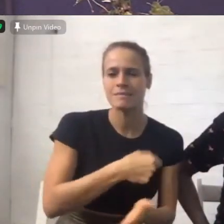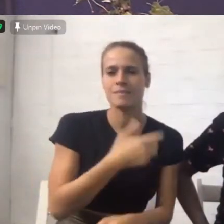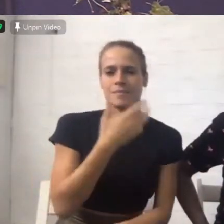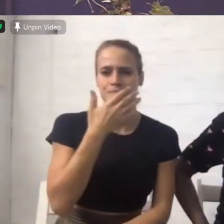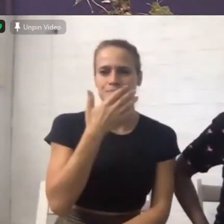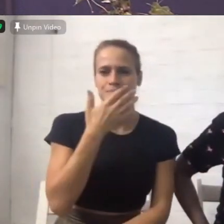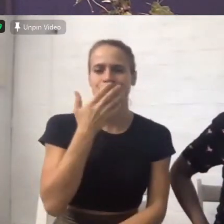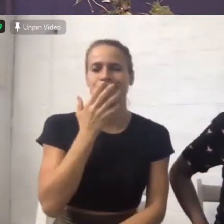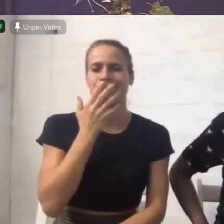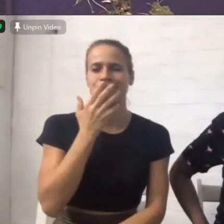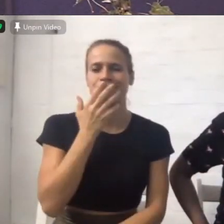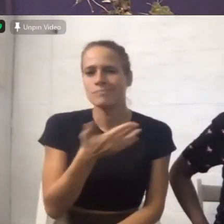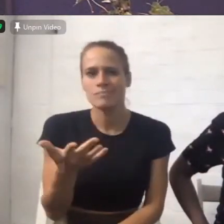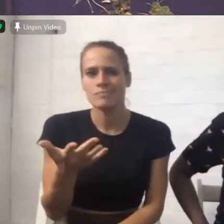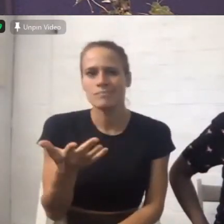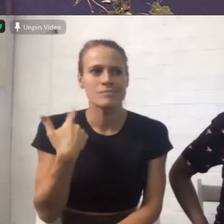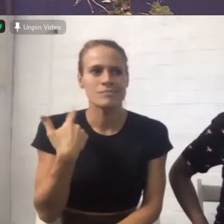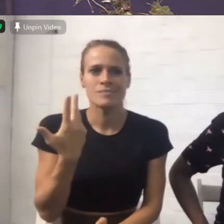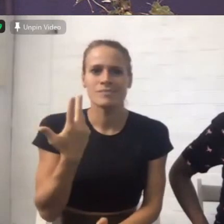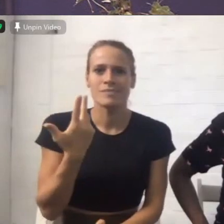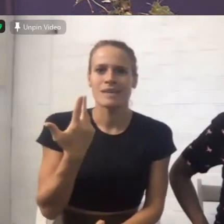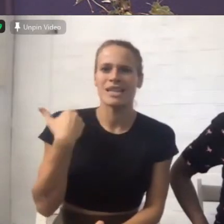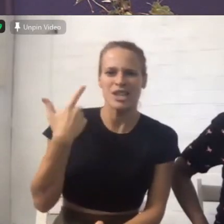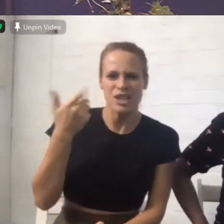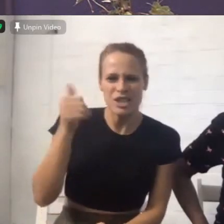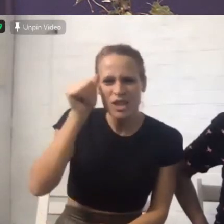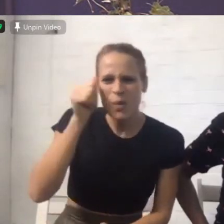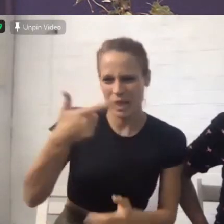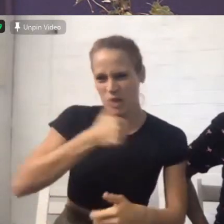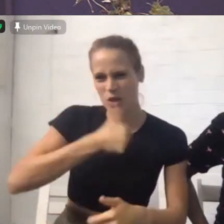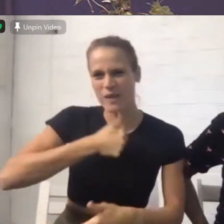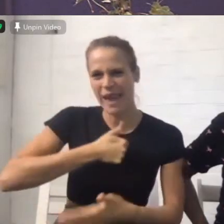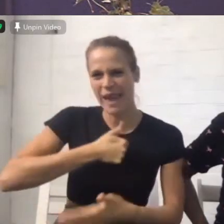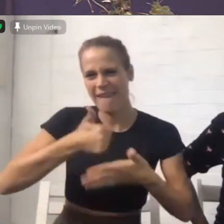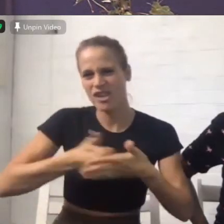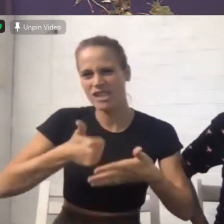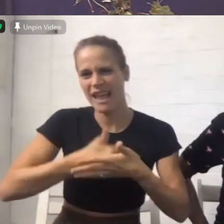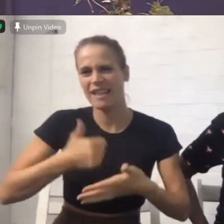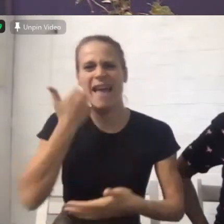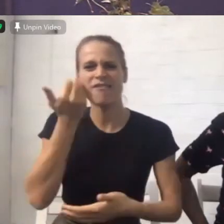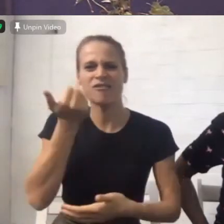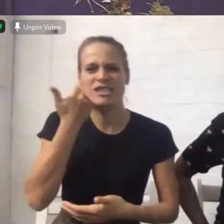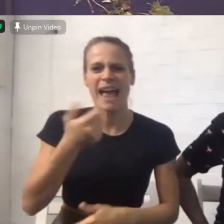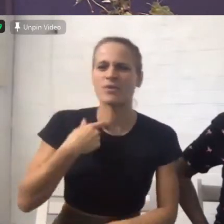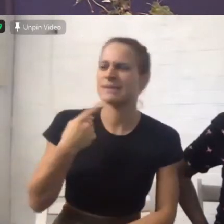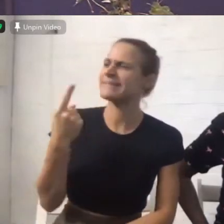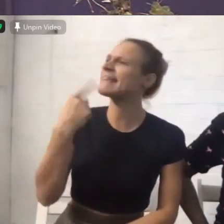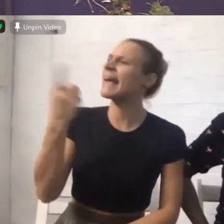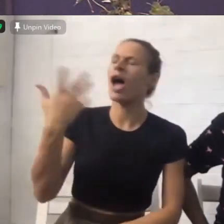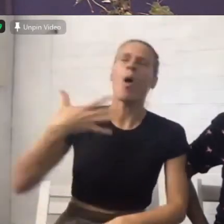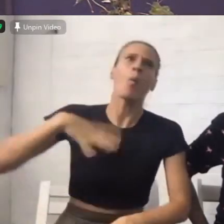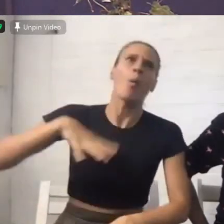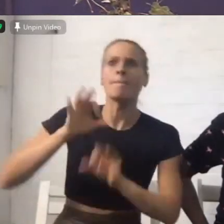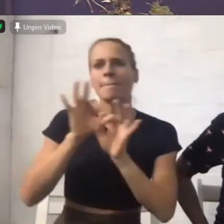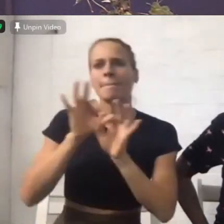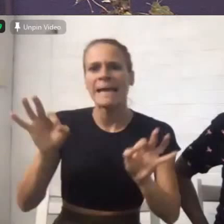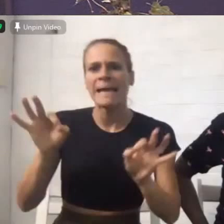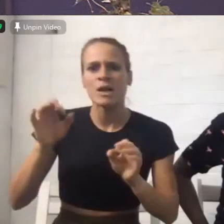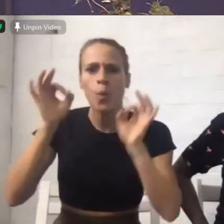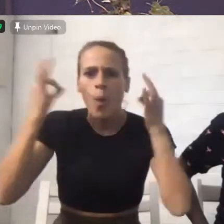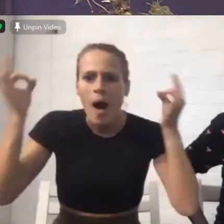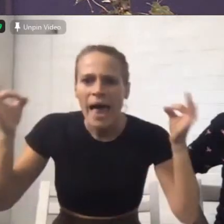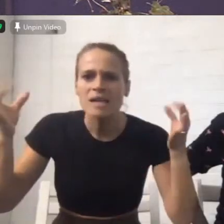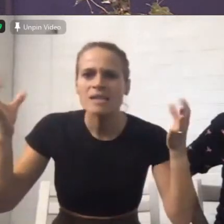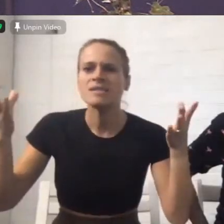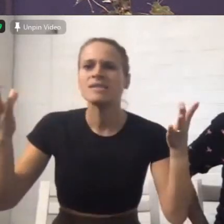next door to stop. You understand? Or when you think of peace with a nation, it isn't that you want necessarily